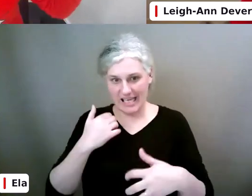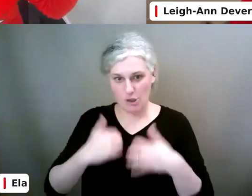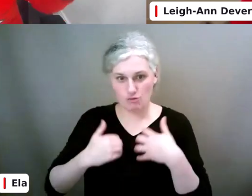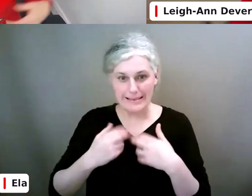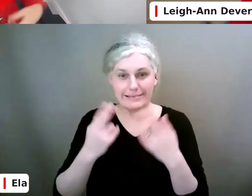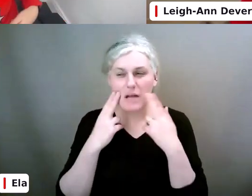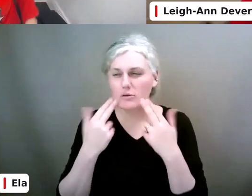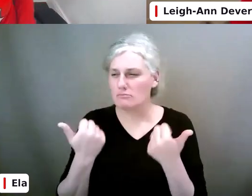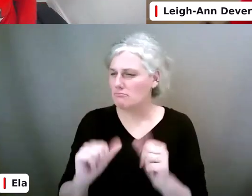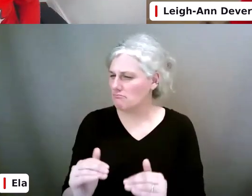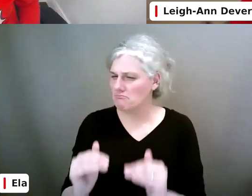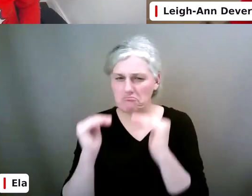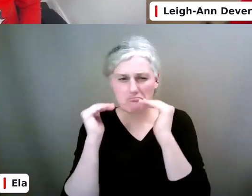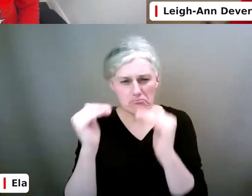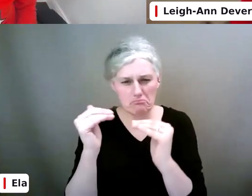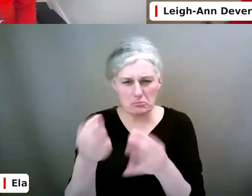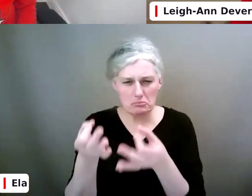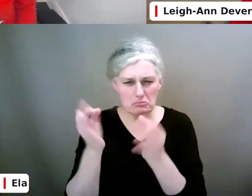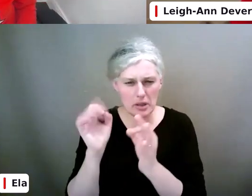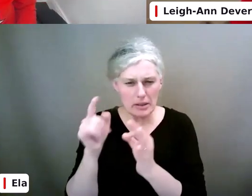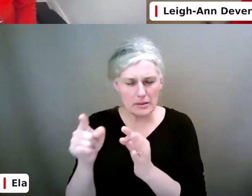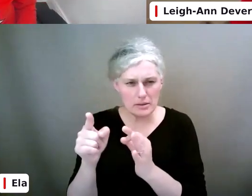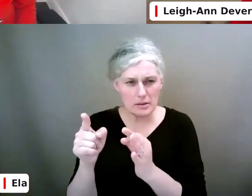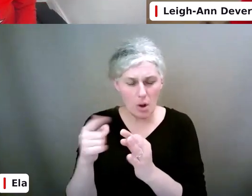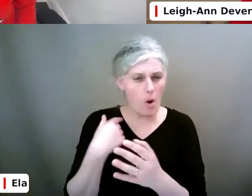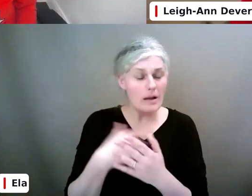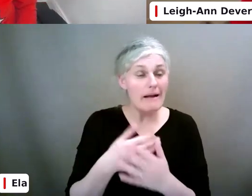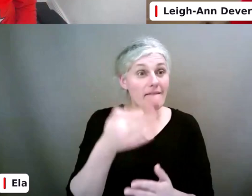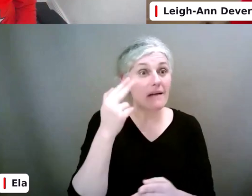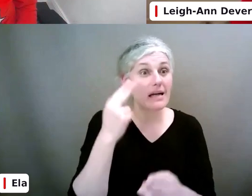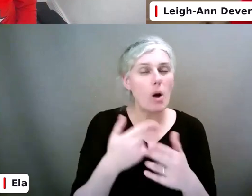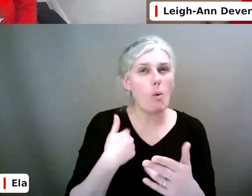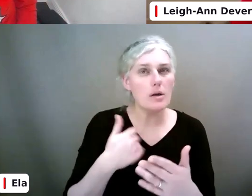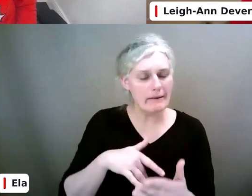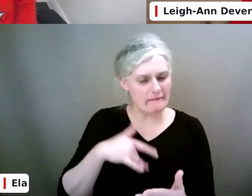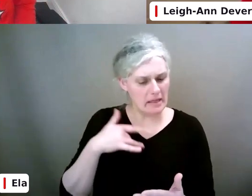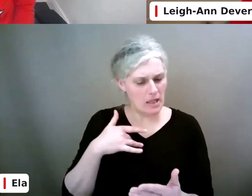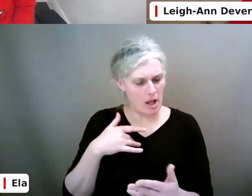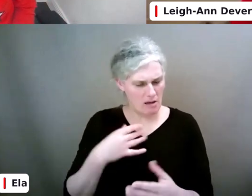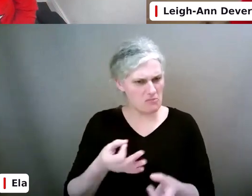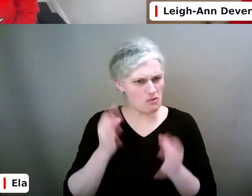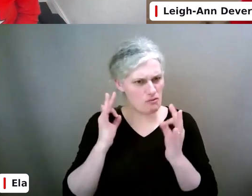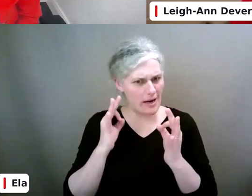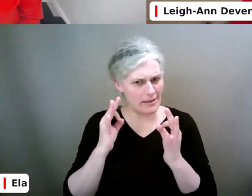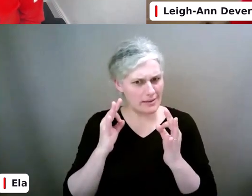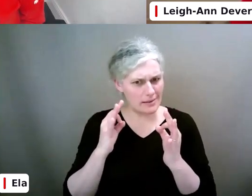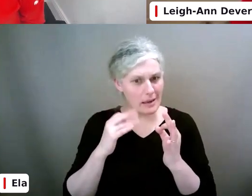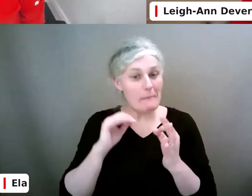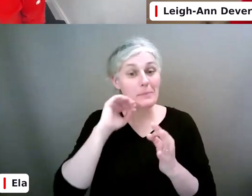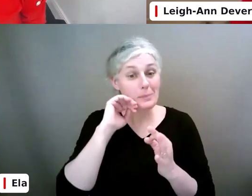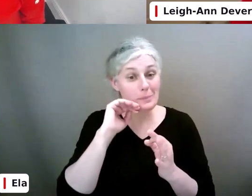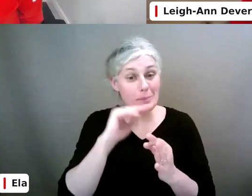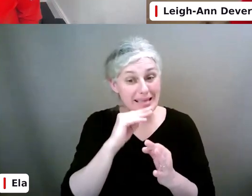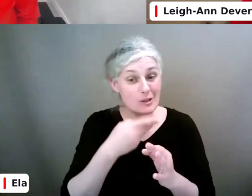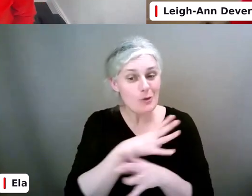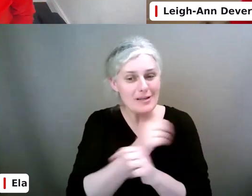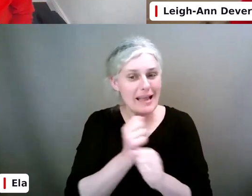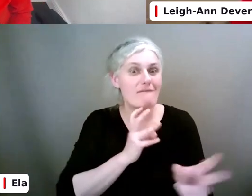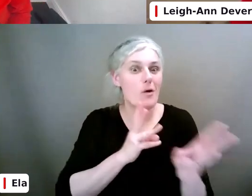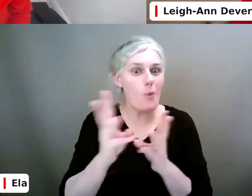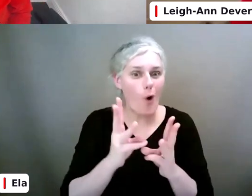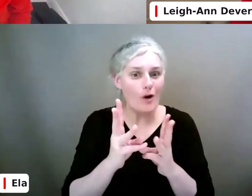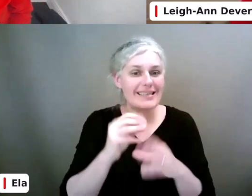something, I said it to the teens this morning, find out what you're naturally good at because you'll never work a day in your life if you match that with a job.